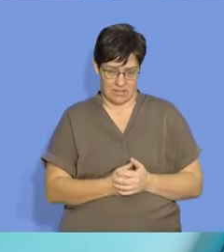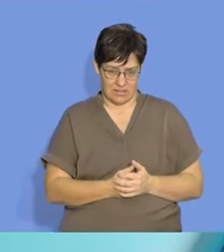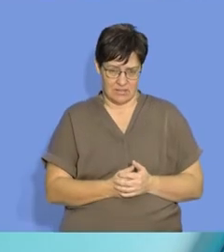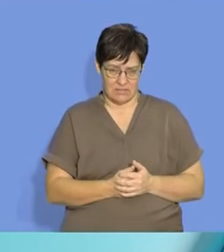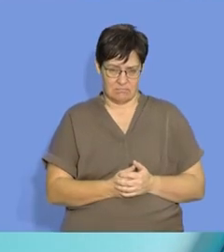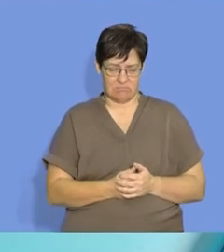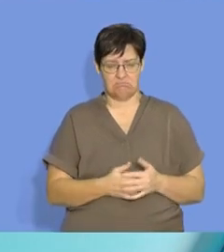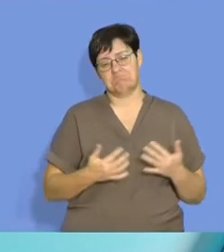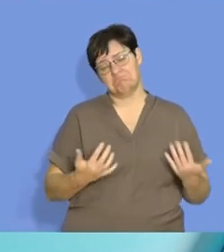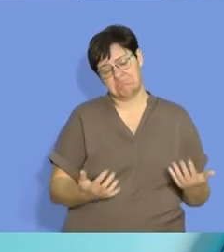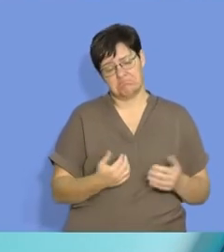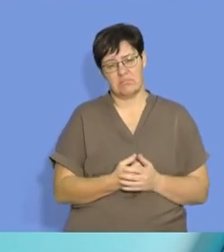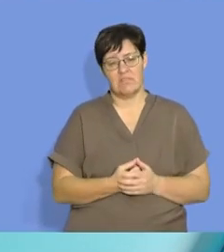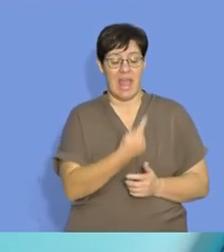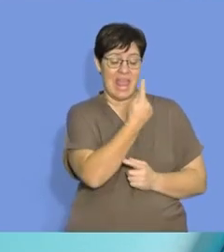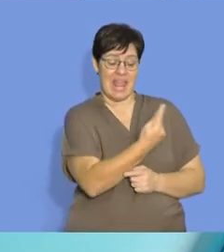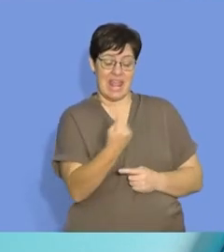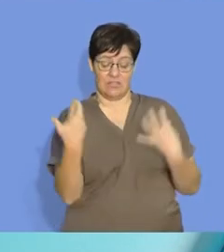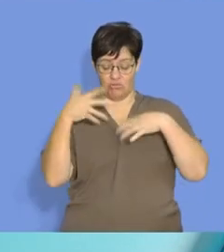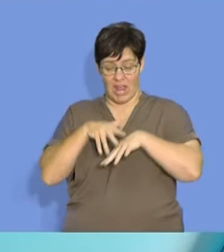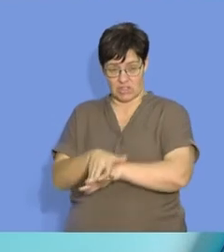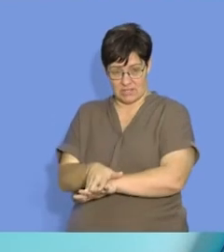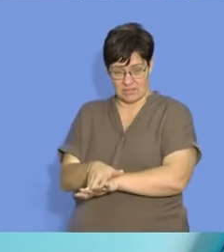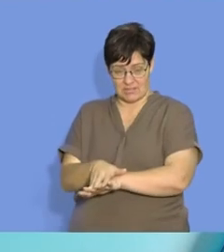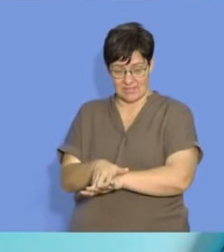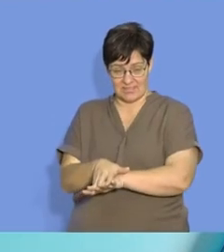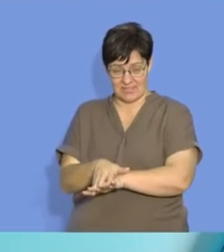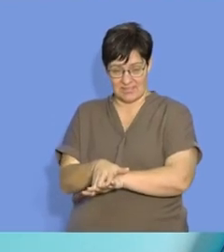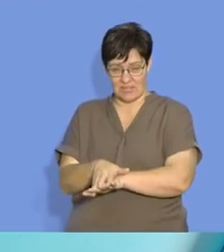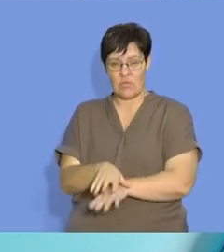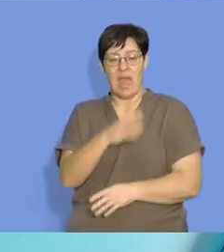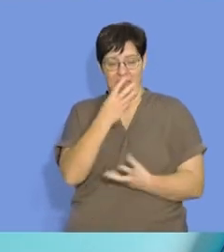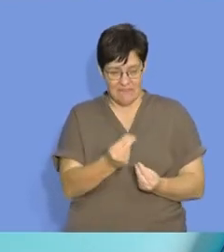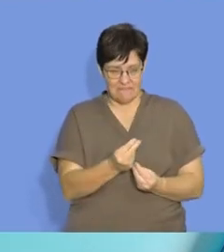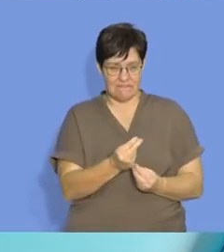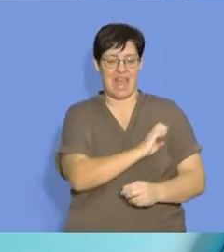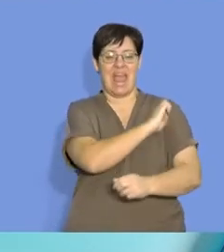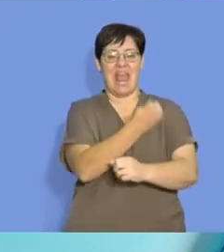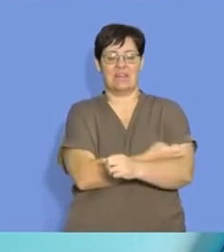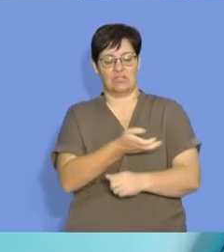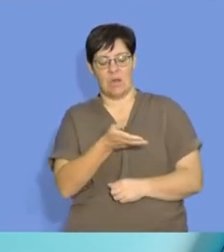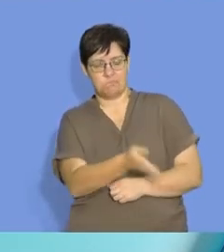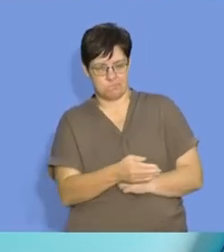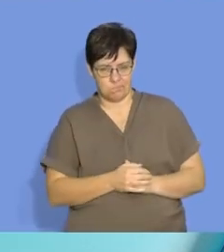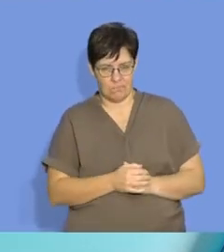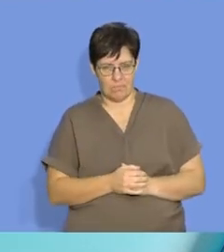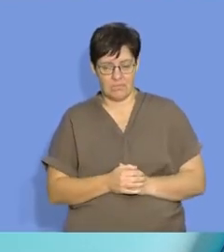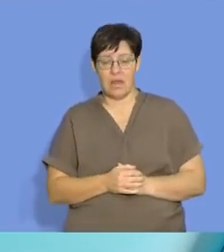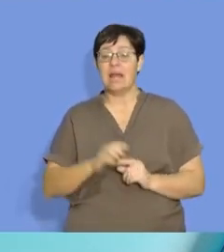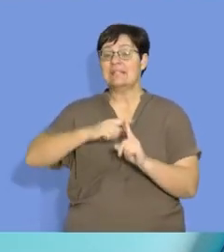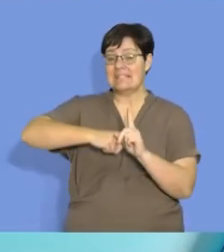for every reaction, there is a specific activation energy at a specific